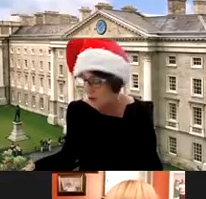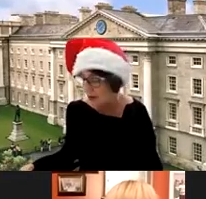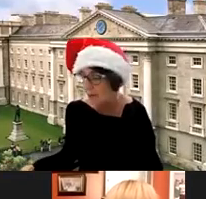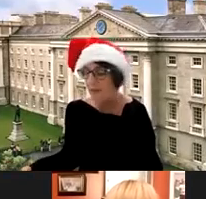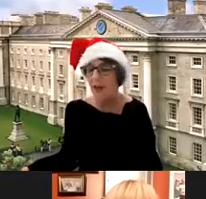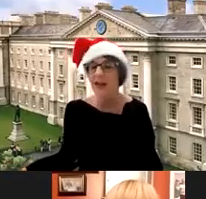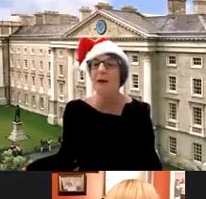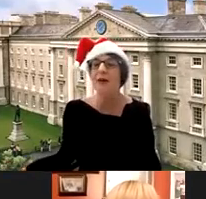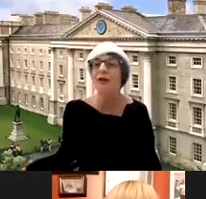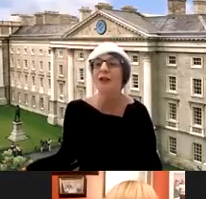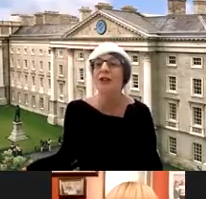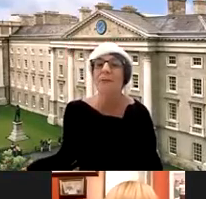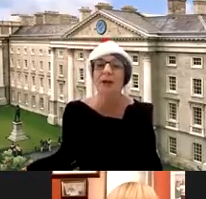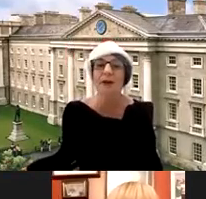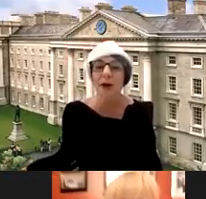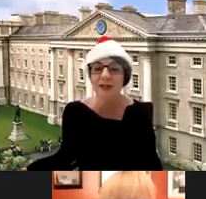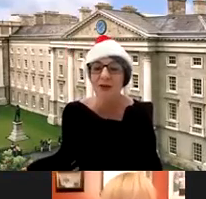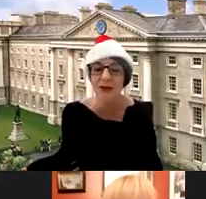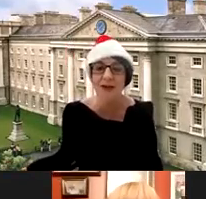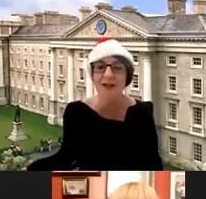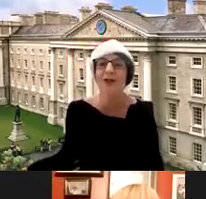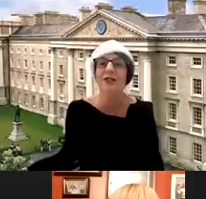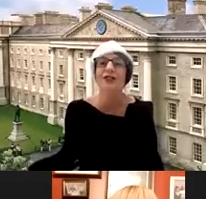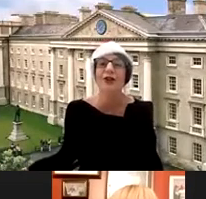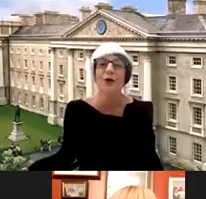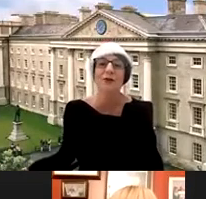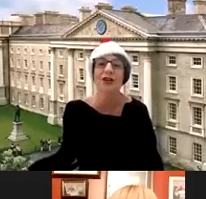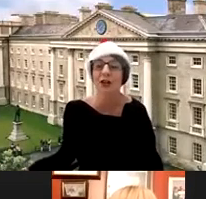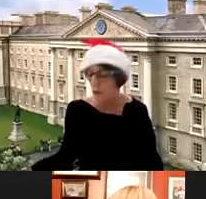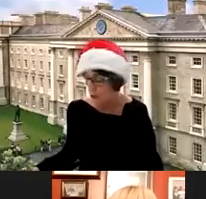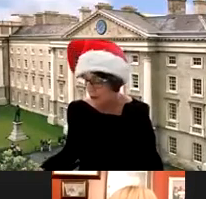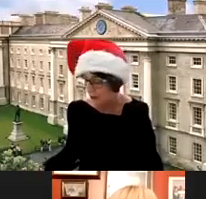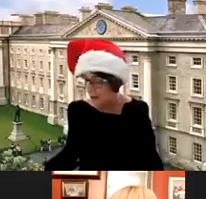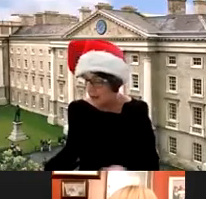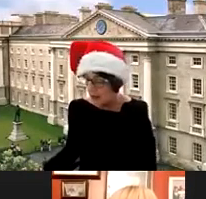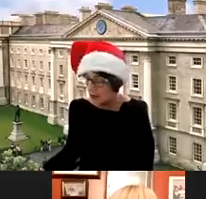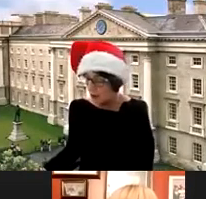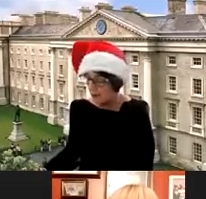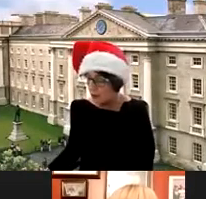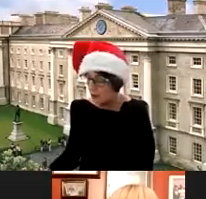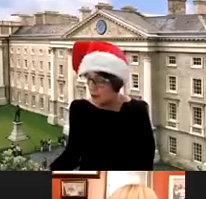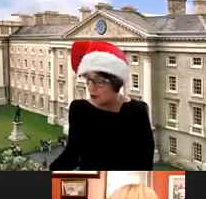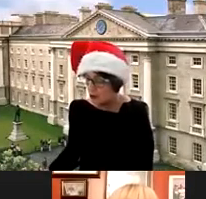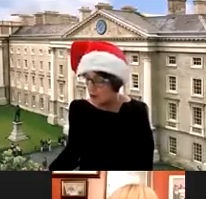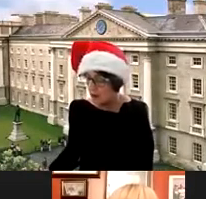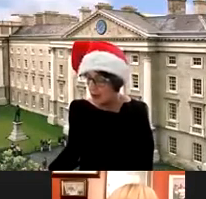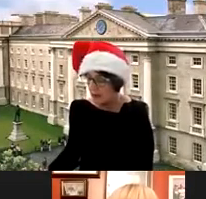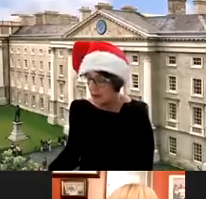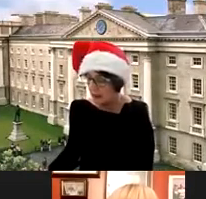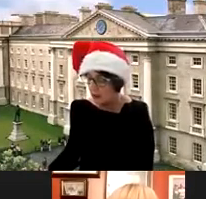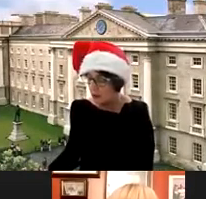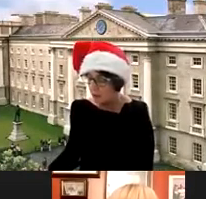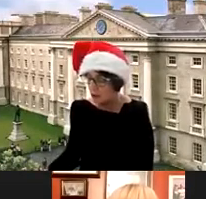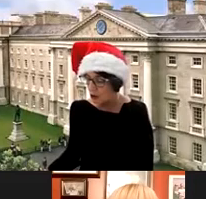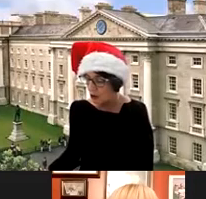introduce them in the manner that they appear on my screen so this is in no particular order so i'm going to introduce uh